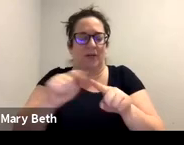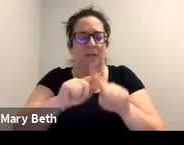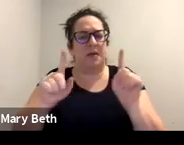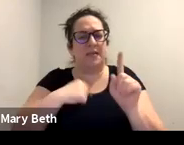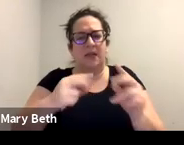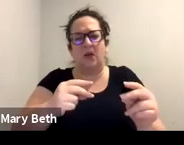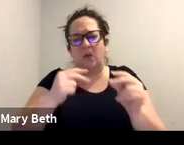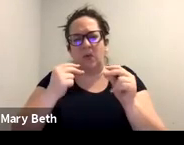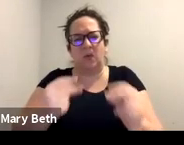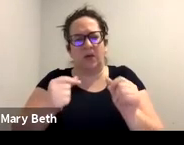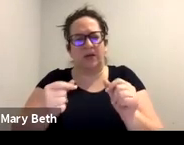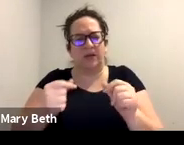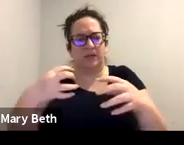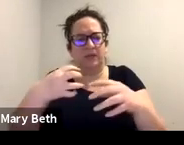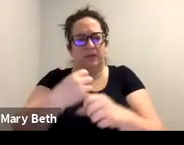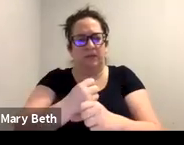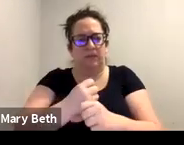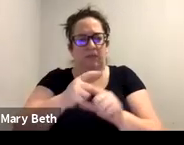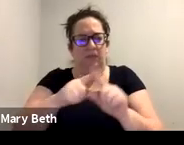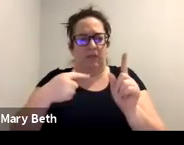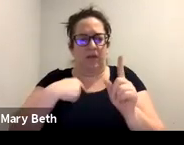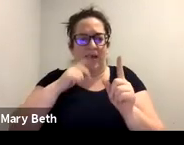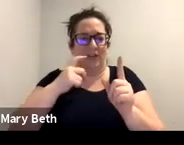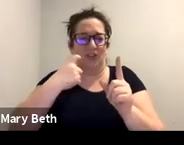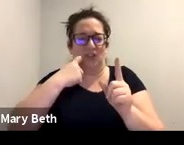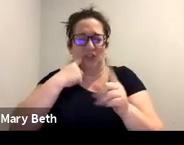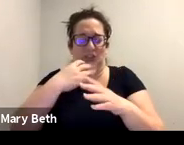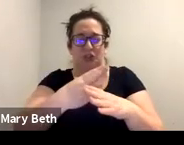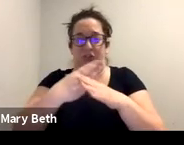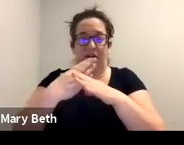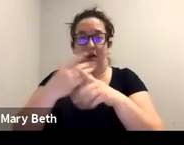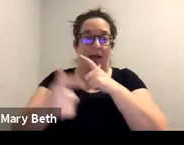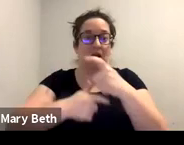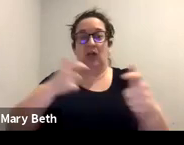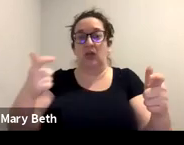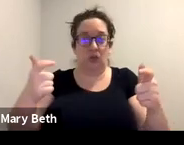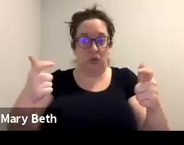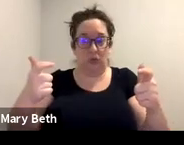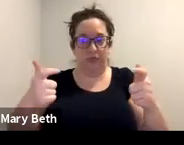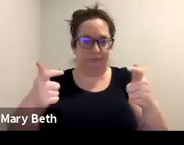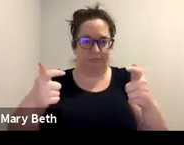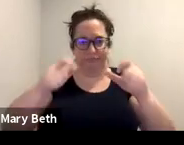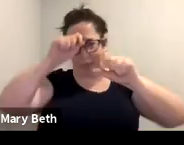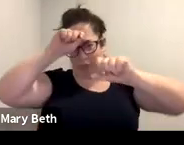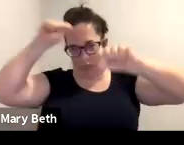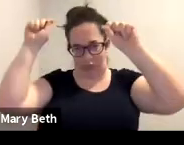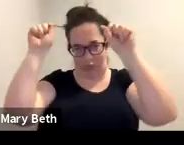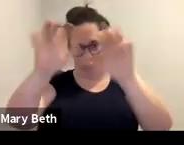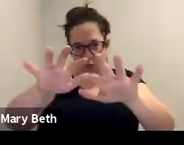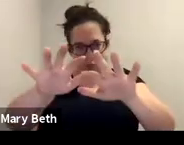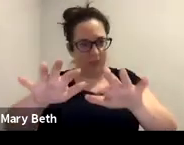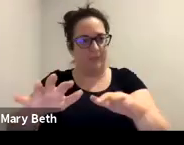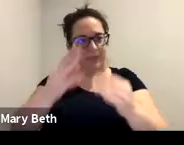And then the last thing is I just shared a lot of information. Like I just did a huge brain dump on all of you. And so I understand